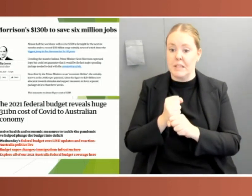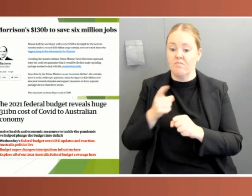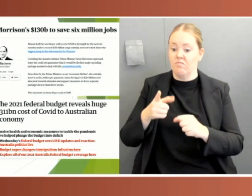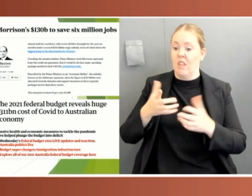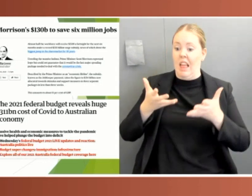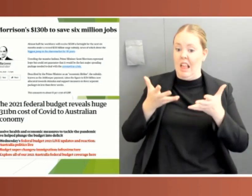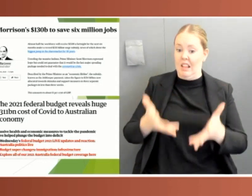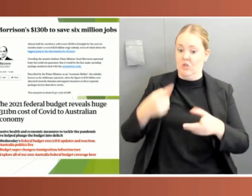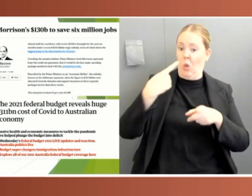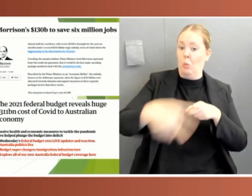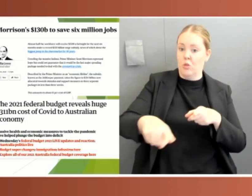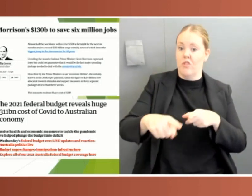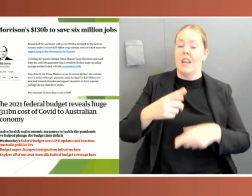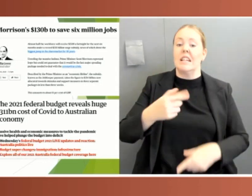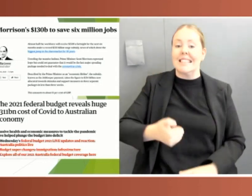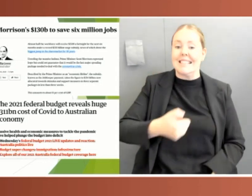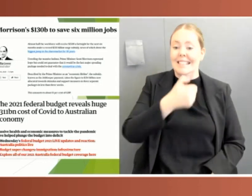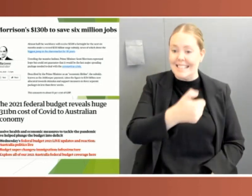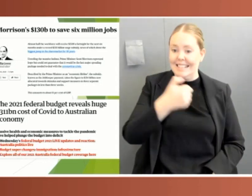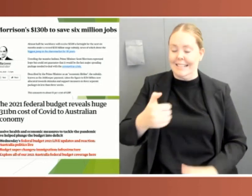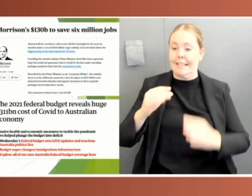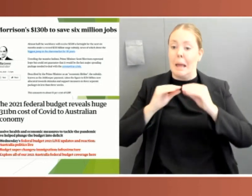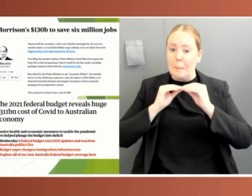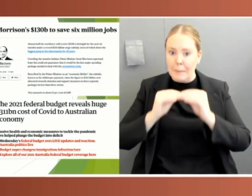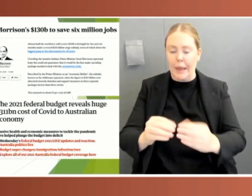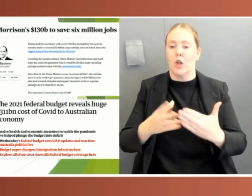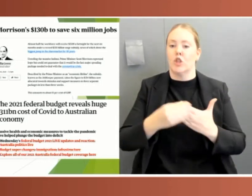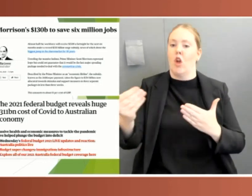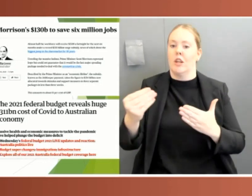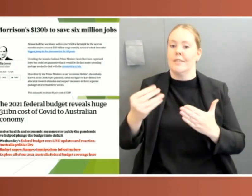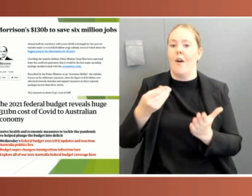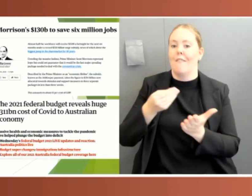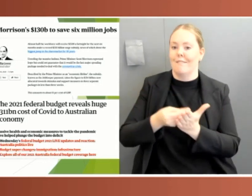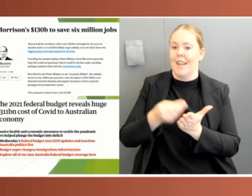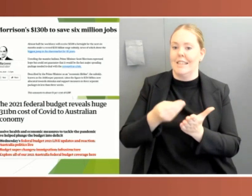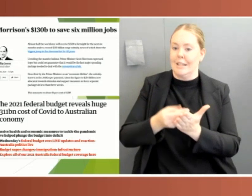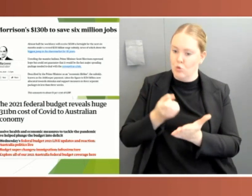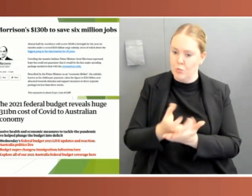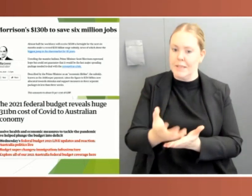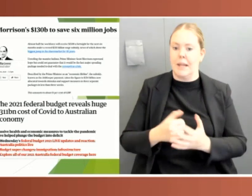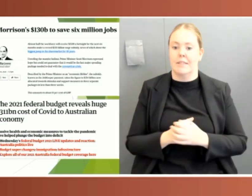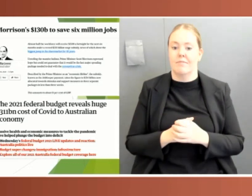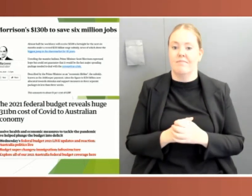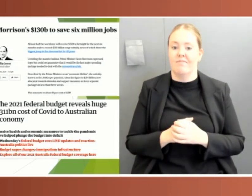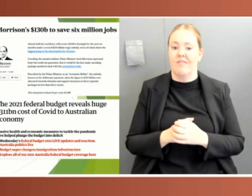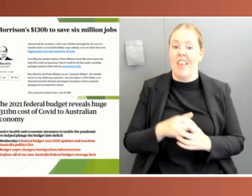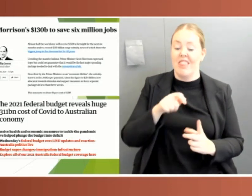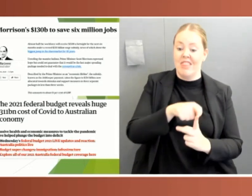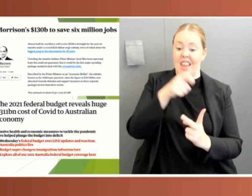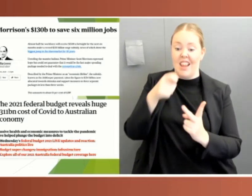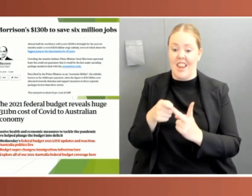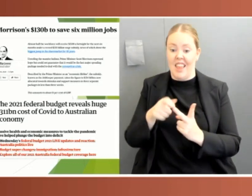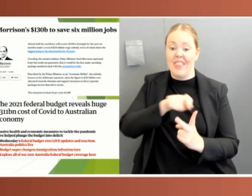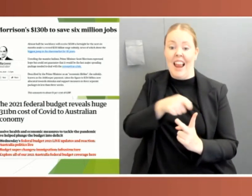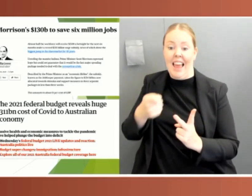$130 billion of spending was authorised. The failure to really sit regularly meant that these funding commitments did not receive appropriate debate,